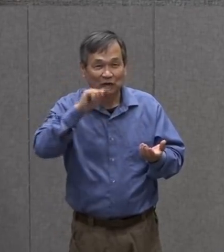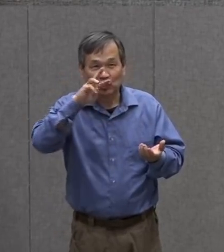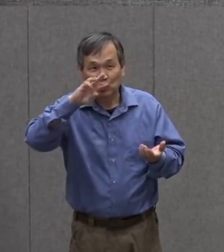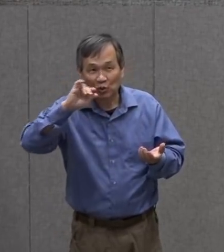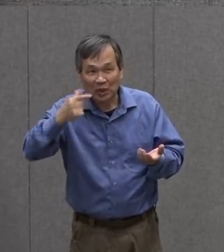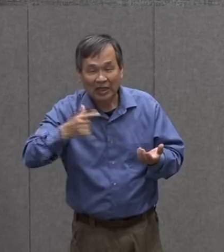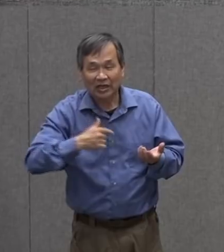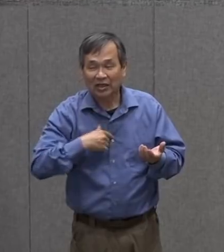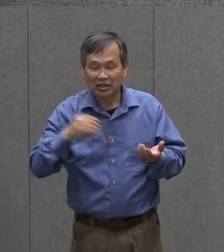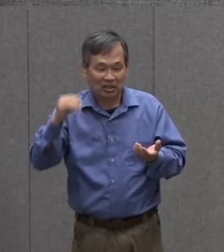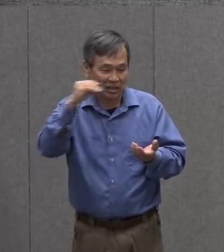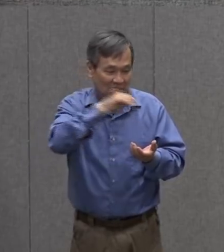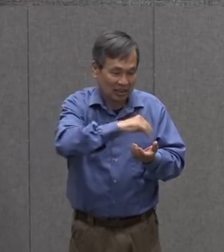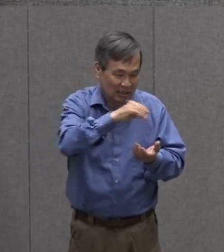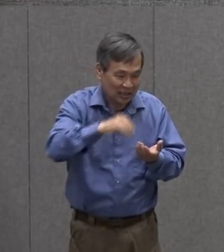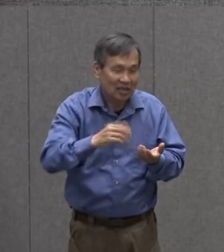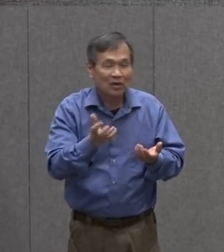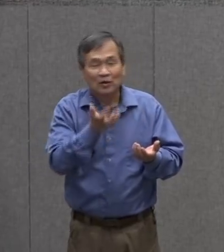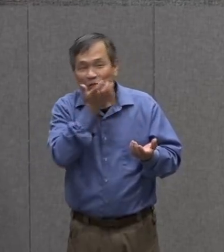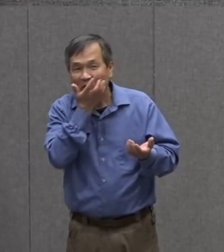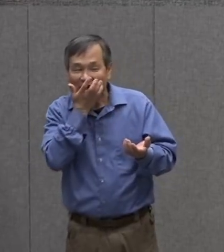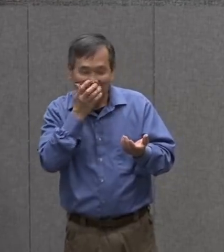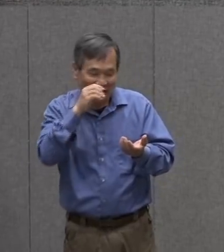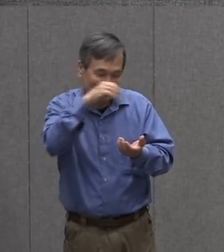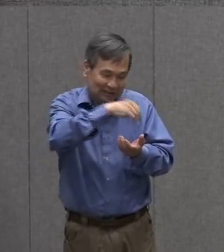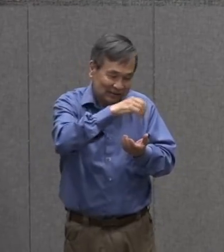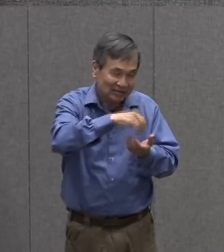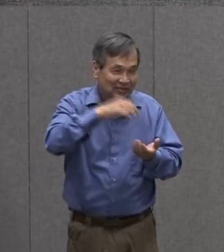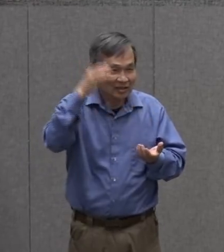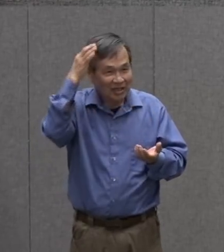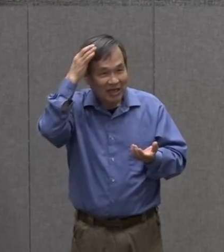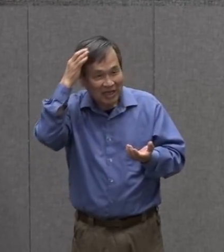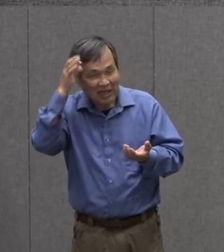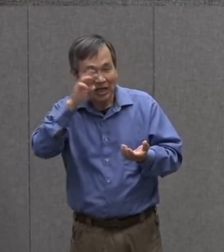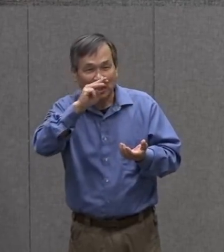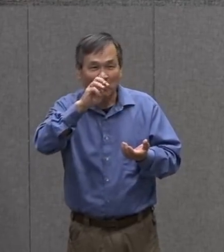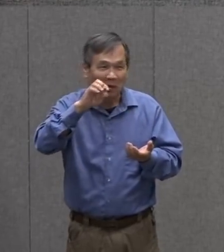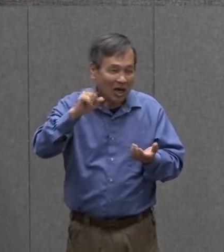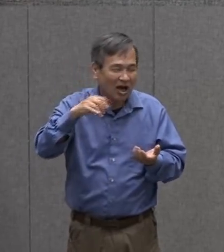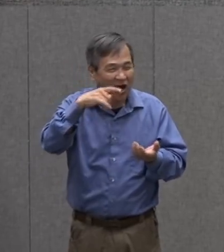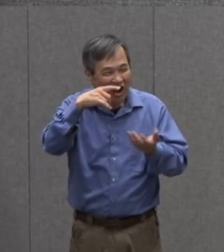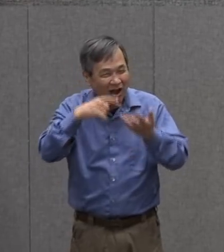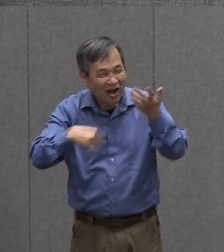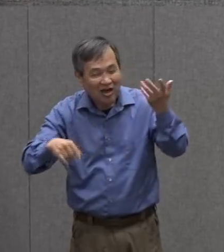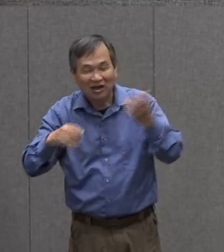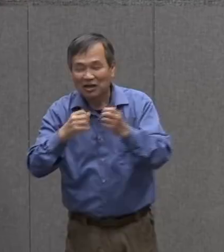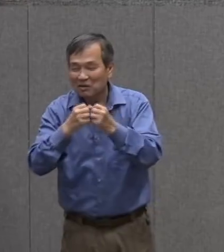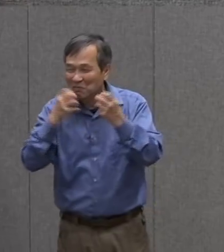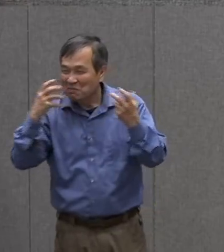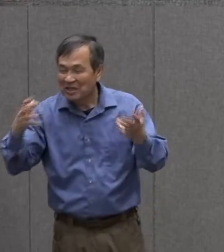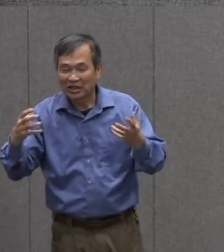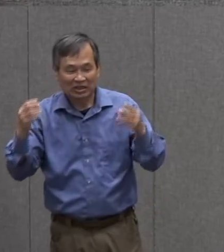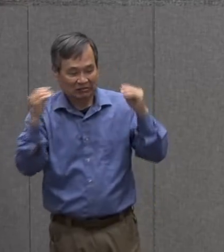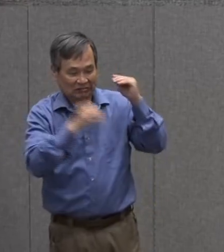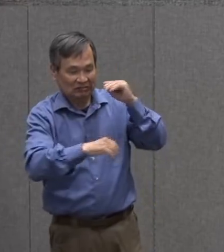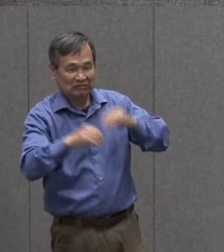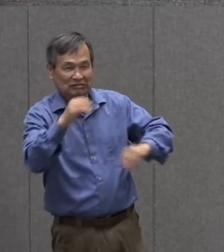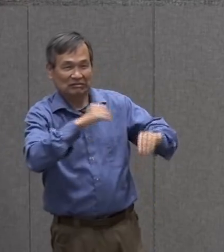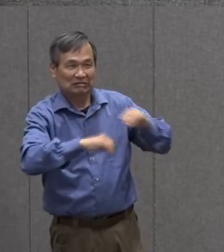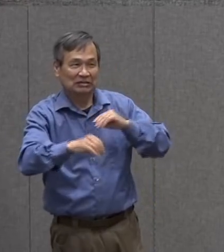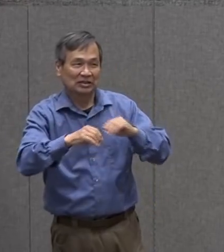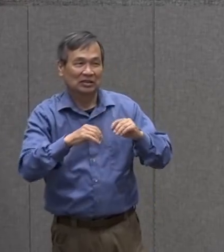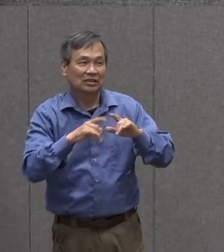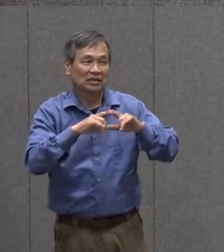softening it with grass and hair and moss and fluffy seeds leaf skeletons